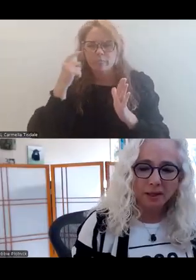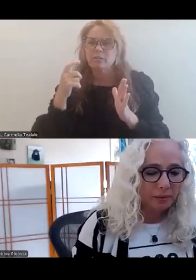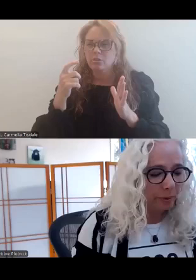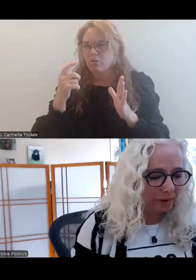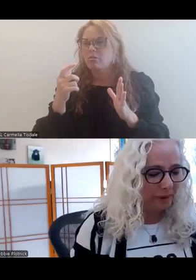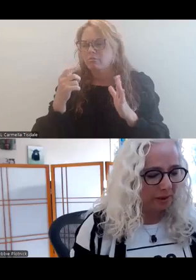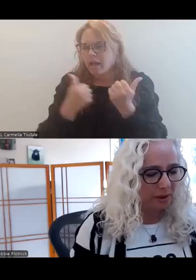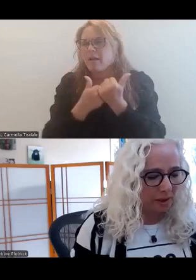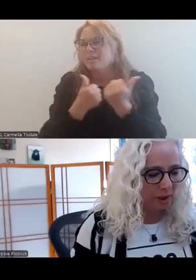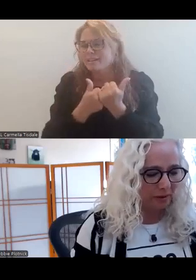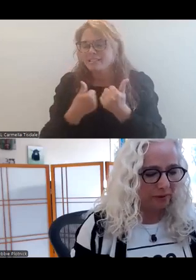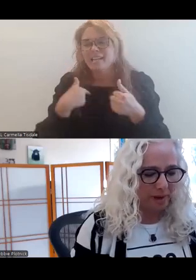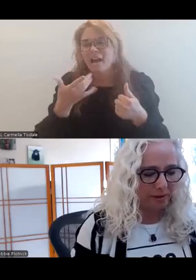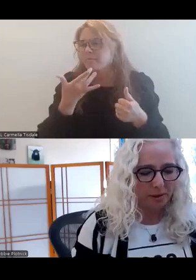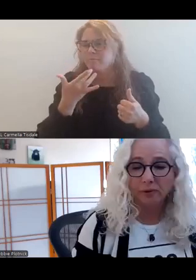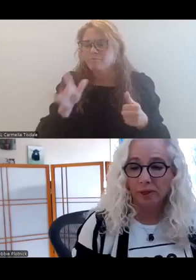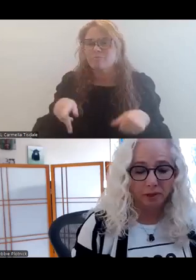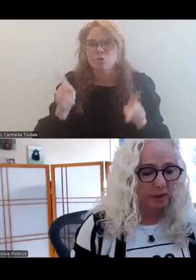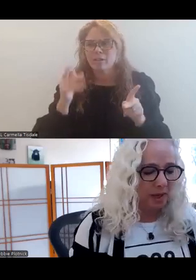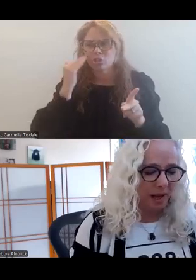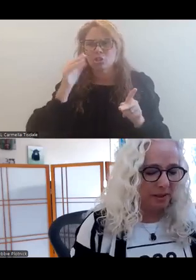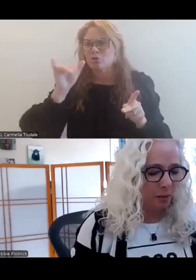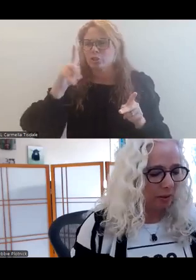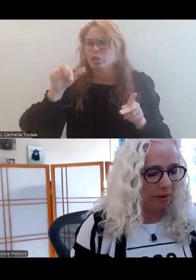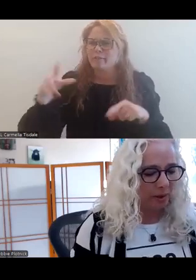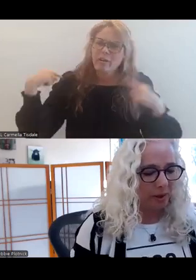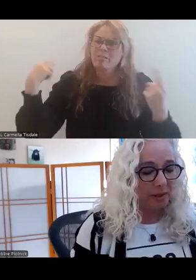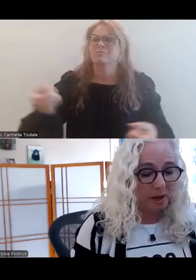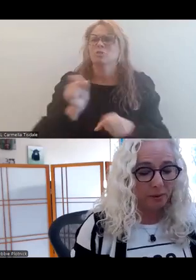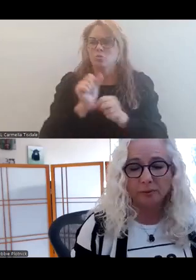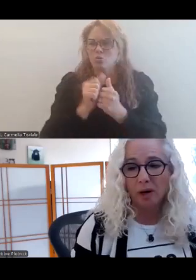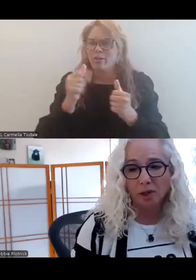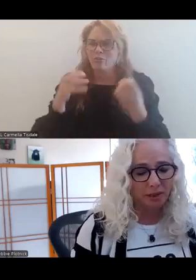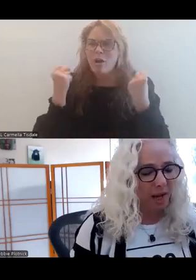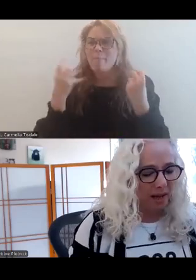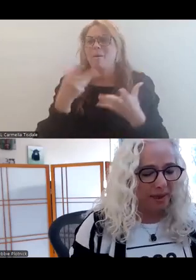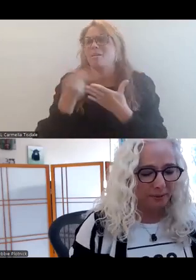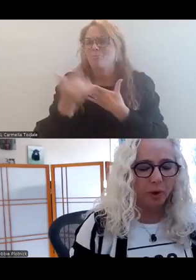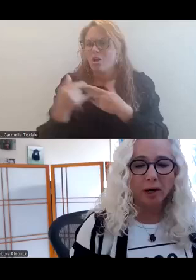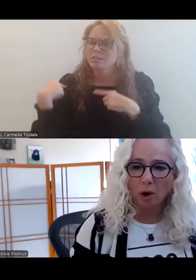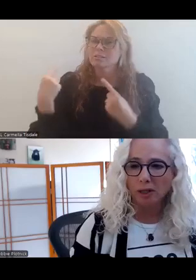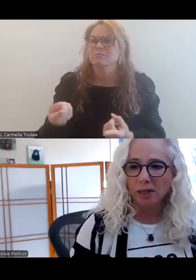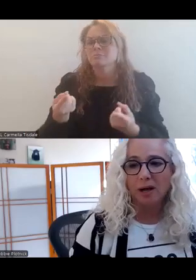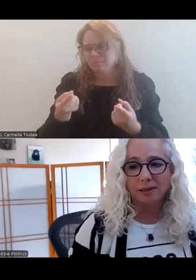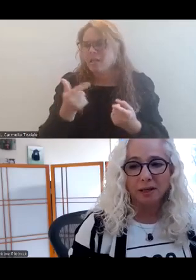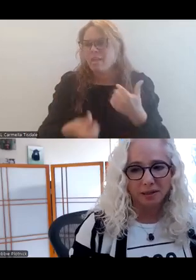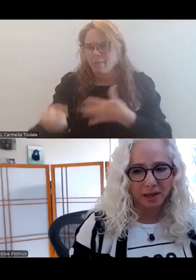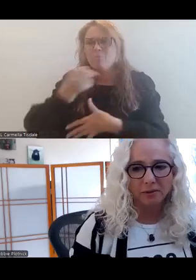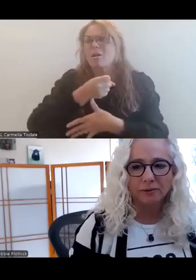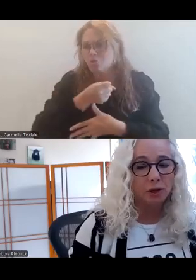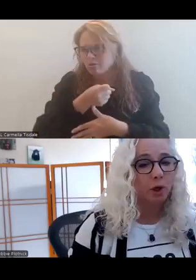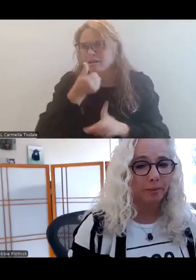And I've been privileged to know Jennifer Mathis over the years and to work with her on a number of projects that prioritize